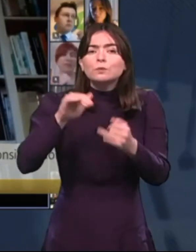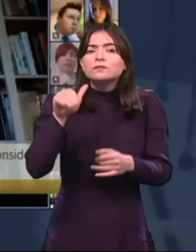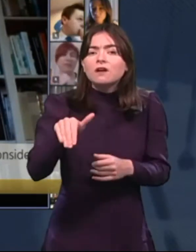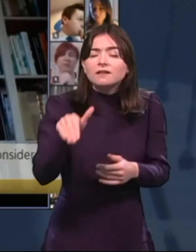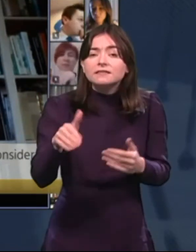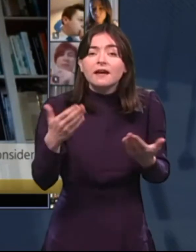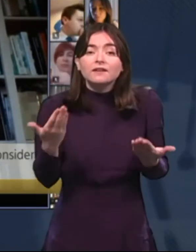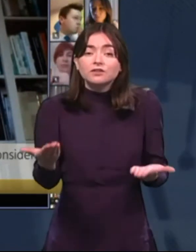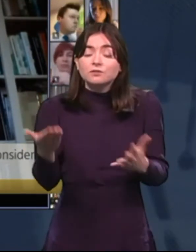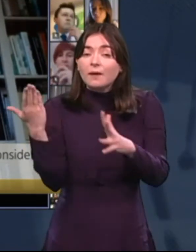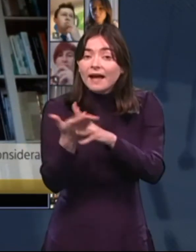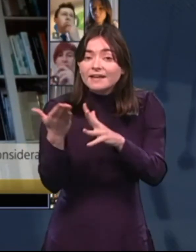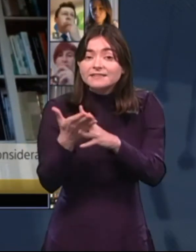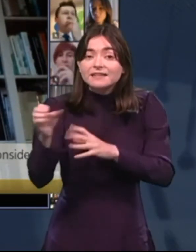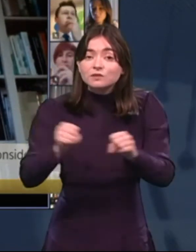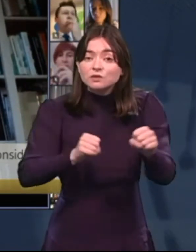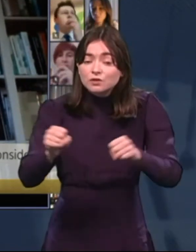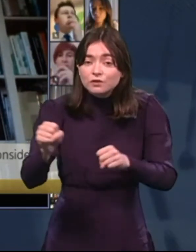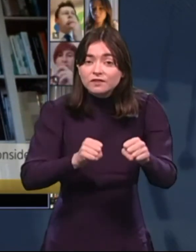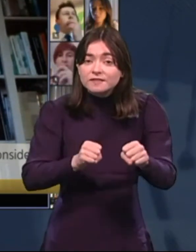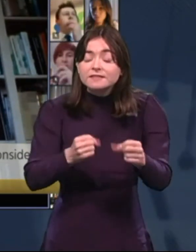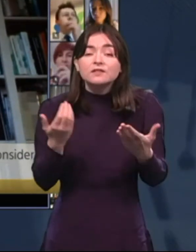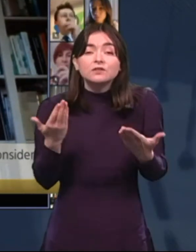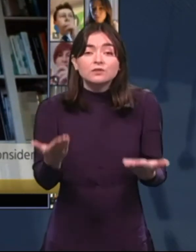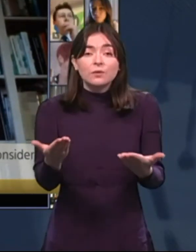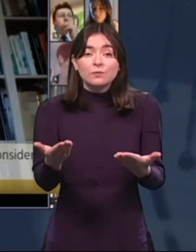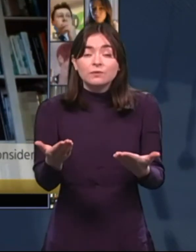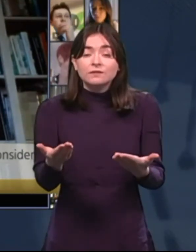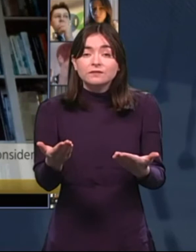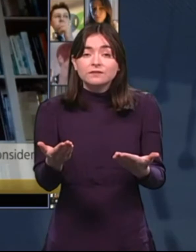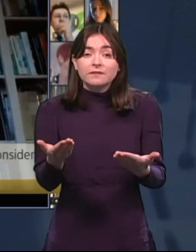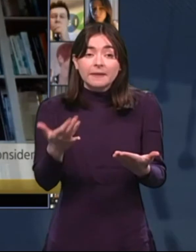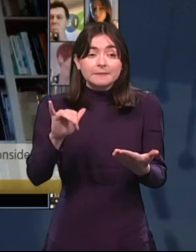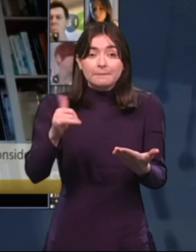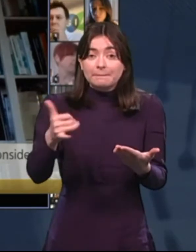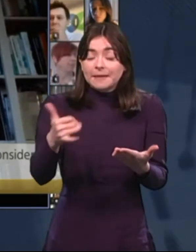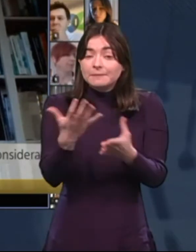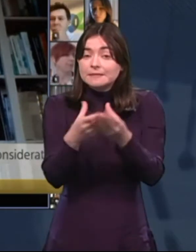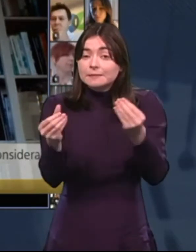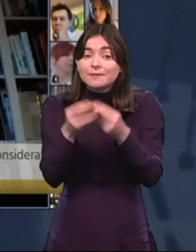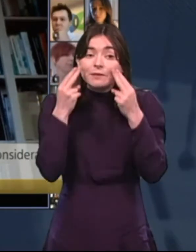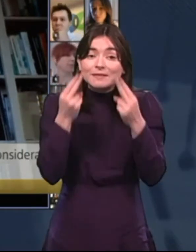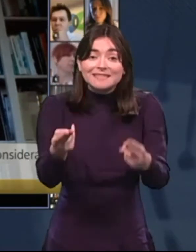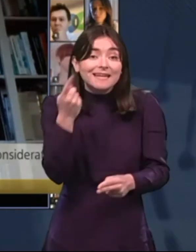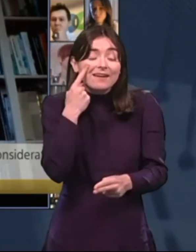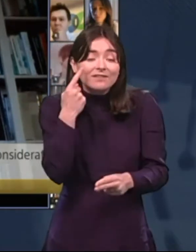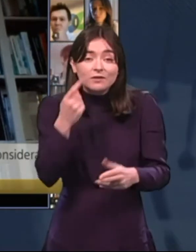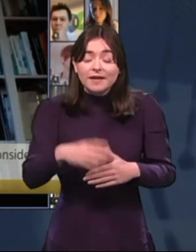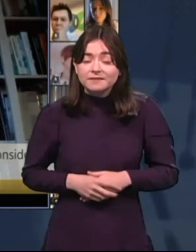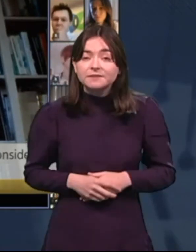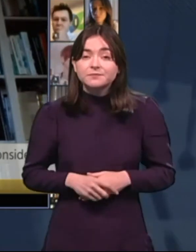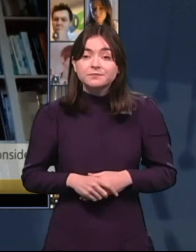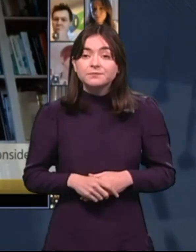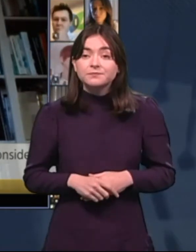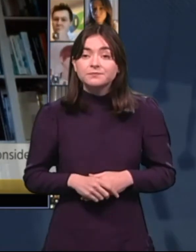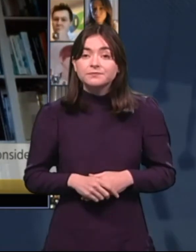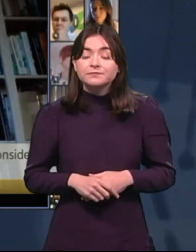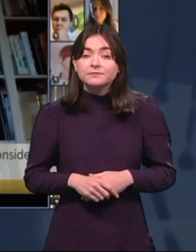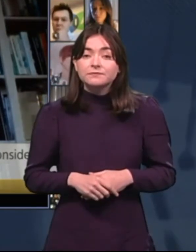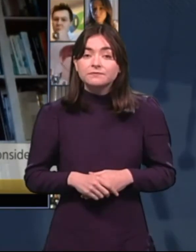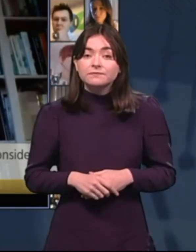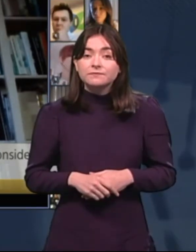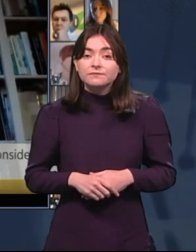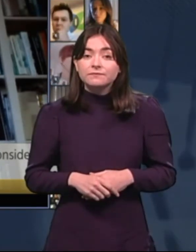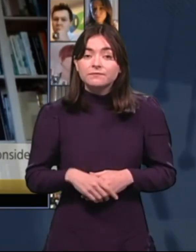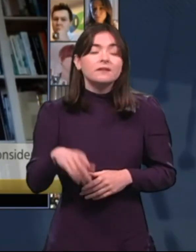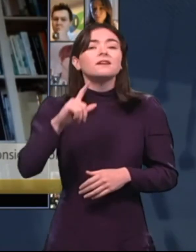to, you know, to access a service. So that might be something that might be looked at there. And, yes, I think I've